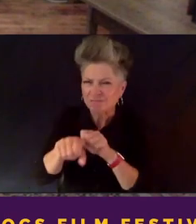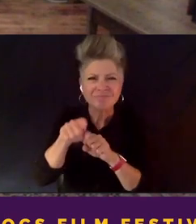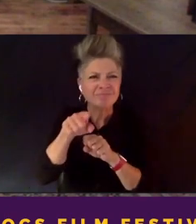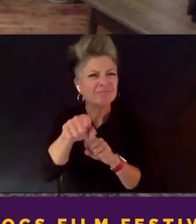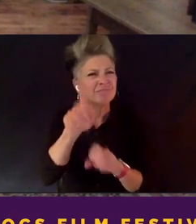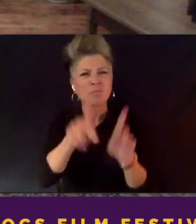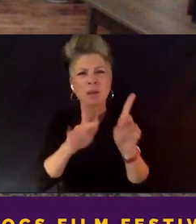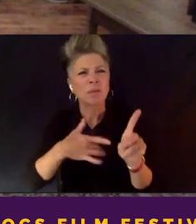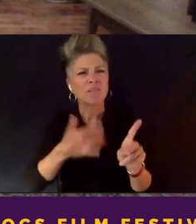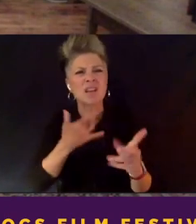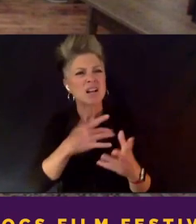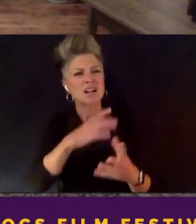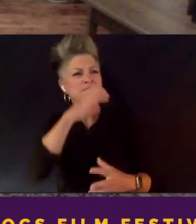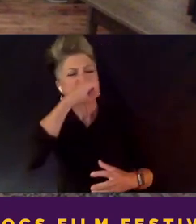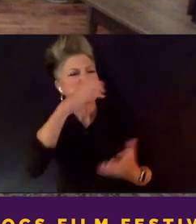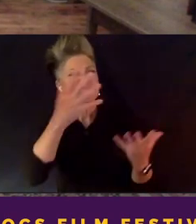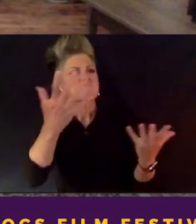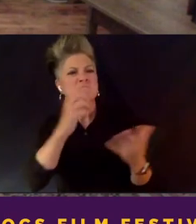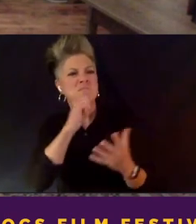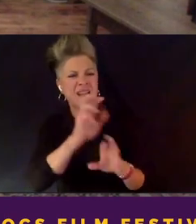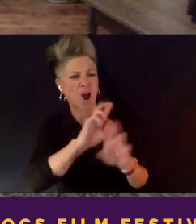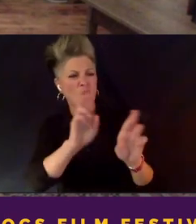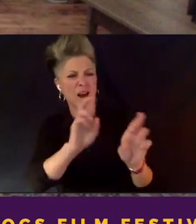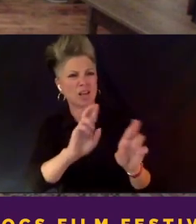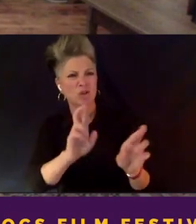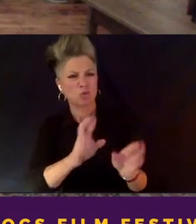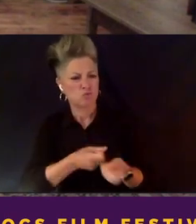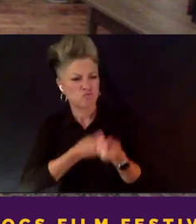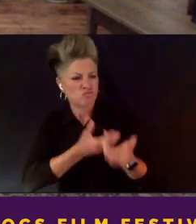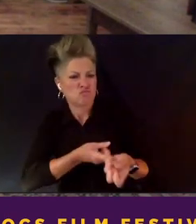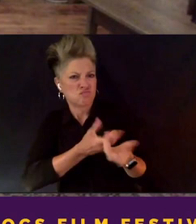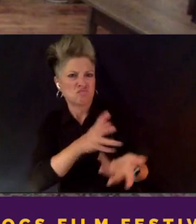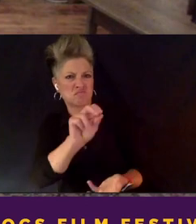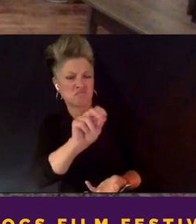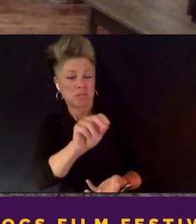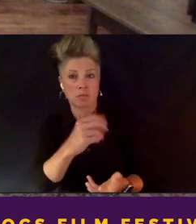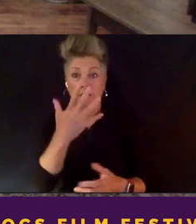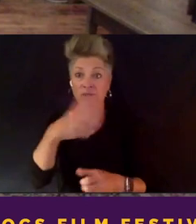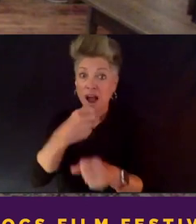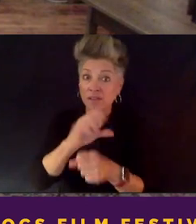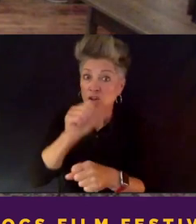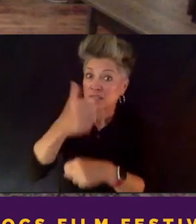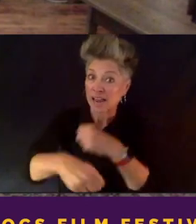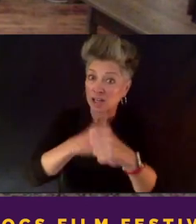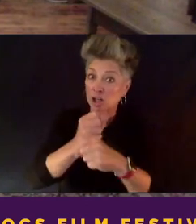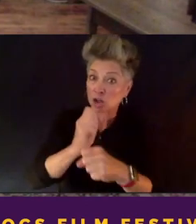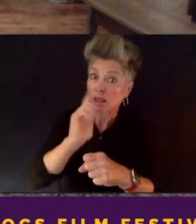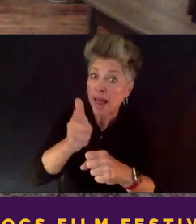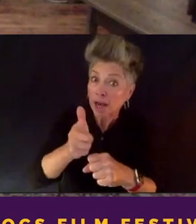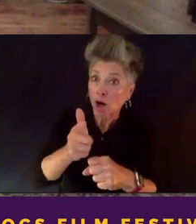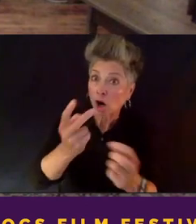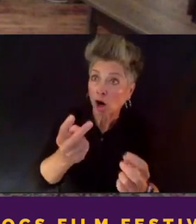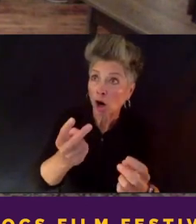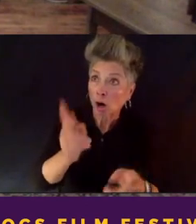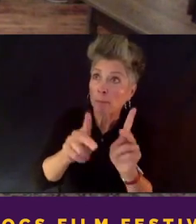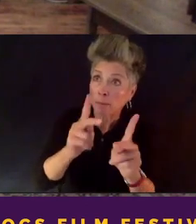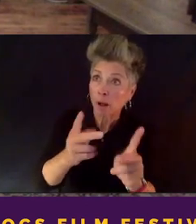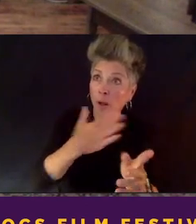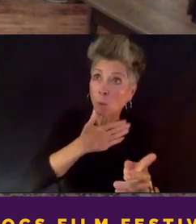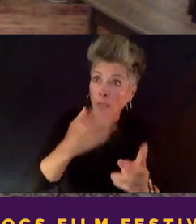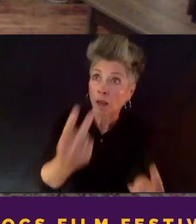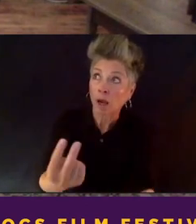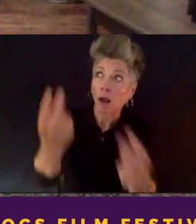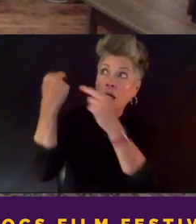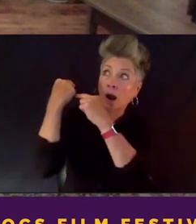visiting five years later, 10 years later, looking back, people are ready to open up and say, OK, I've never told this